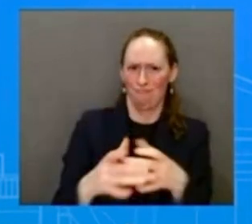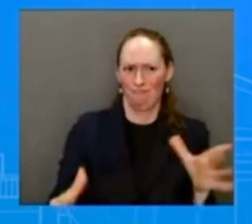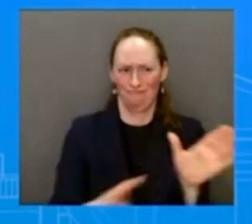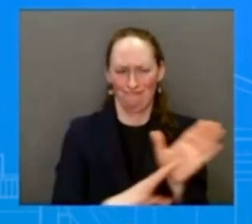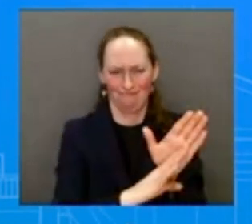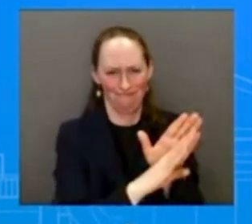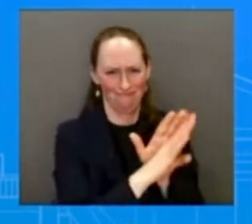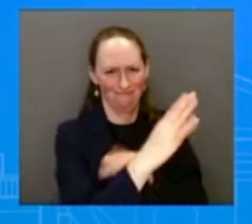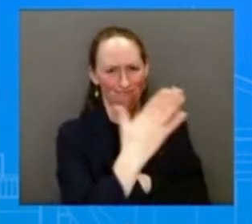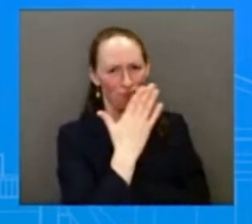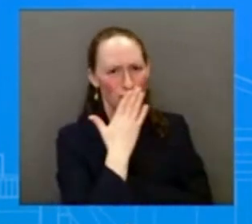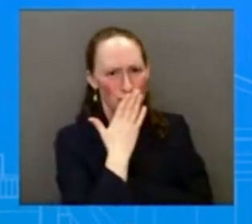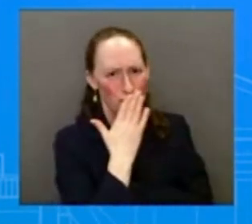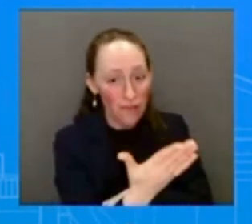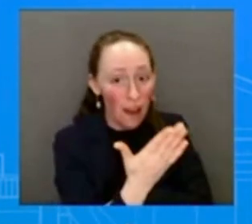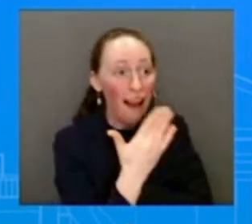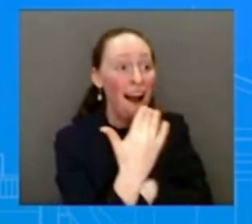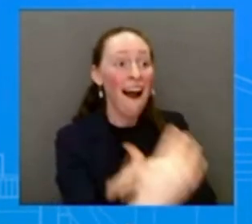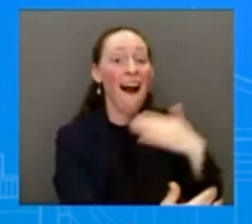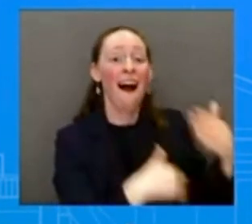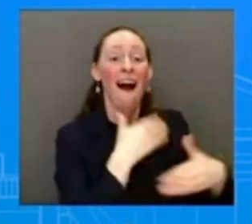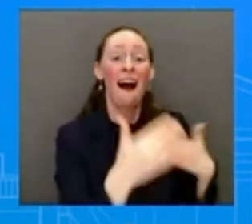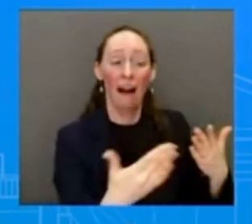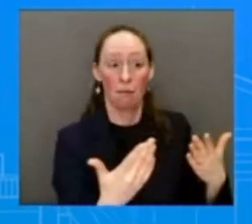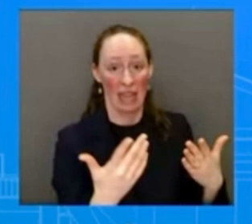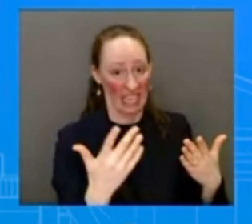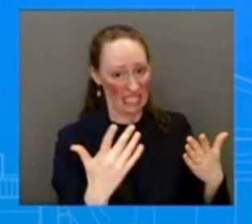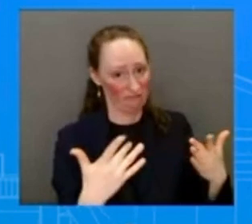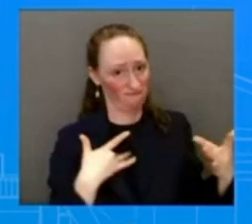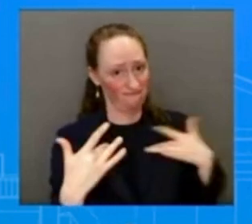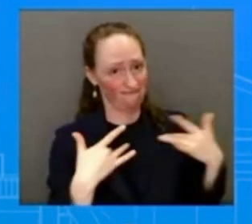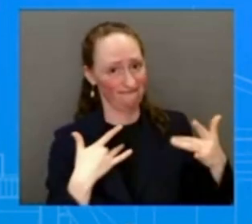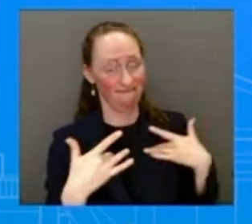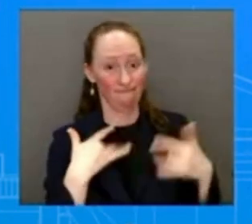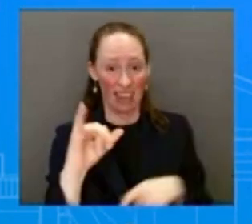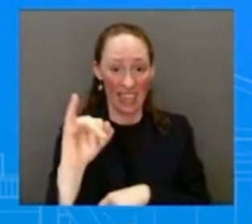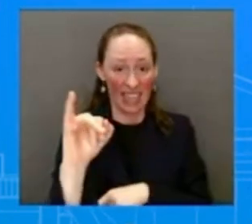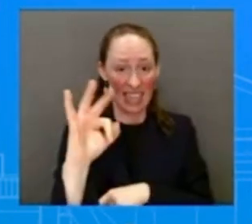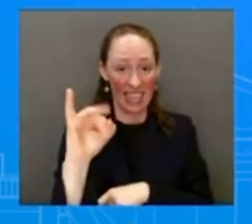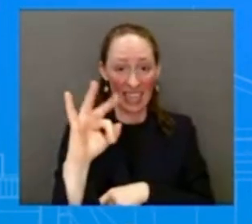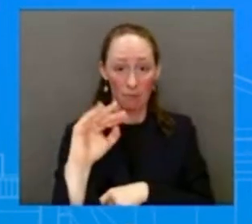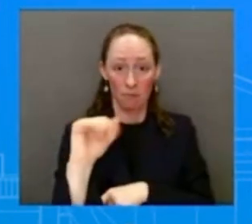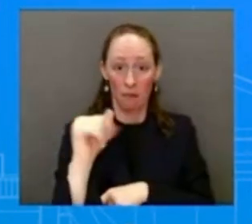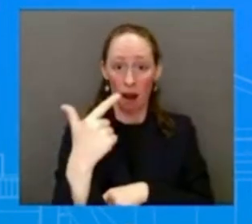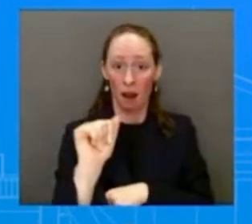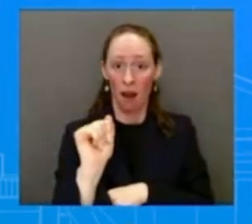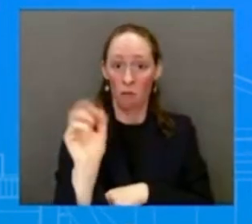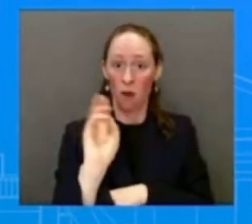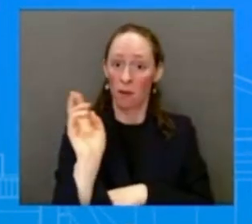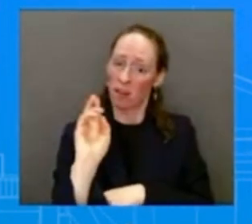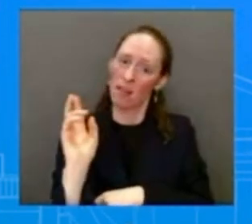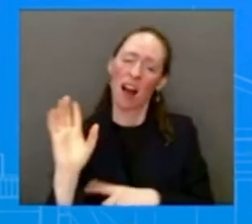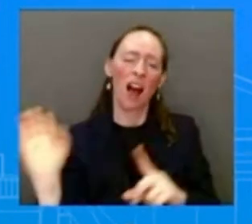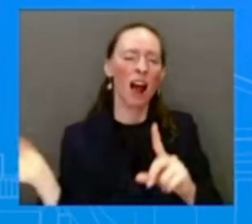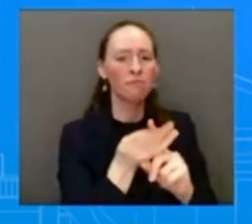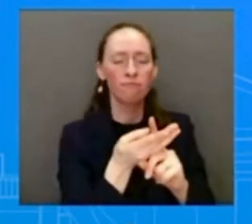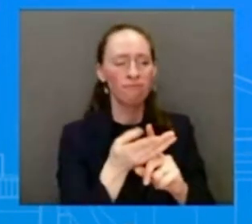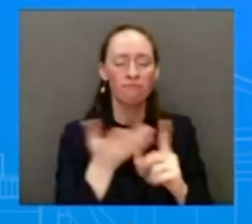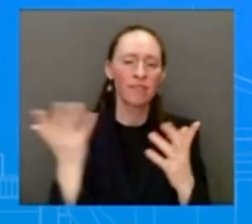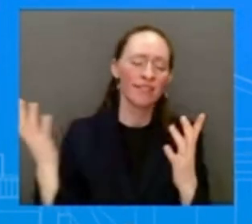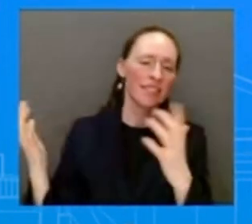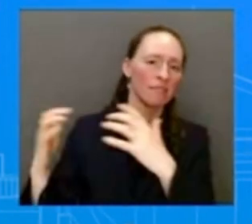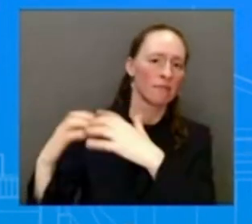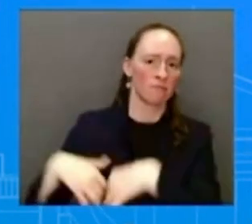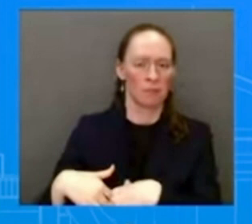Inflation Reduction Act, hike taxes on hardworking families, and slash funding for manufacturing innovation and